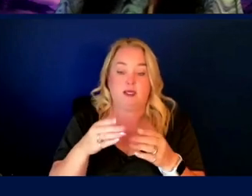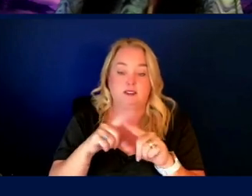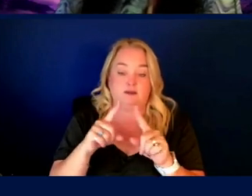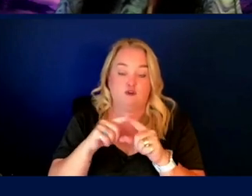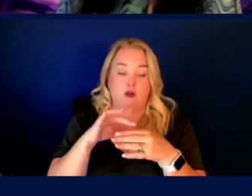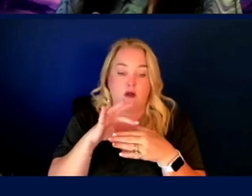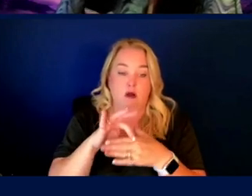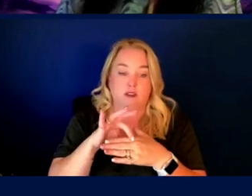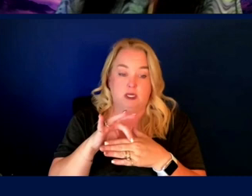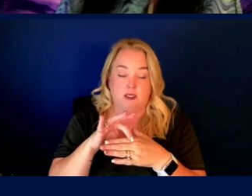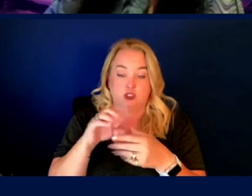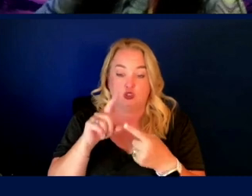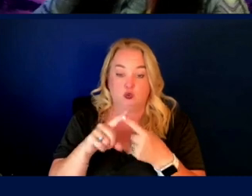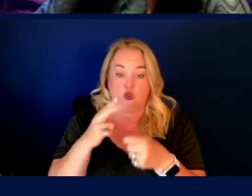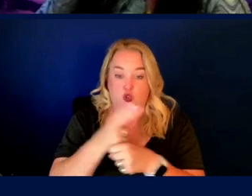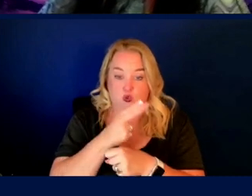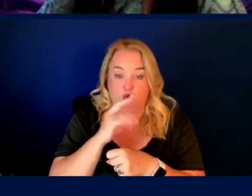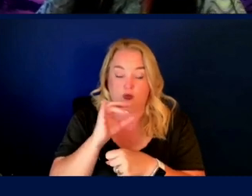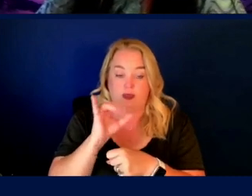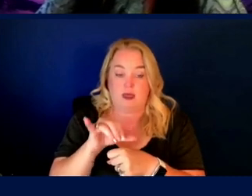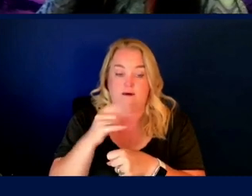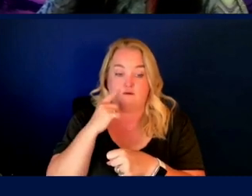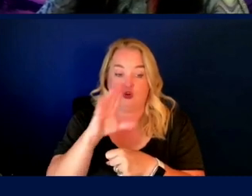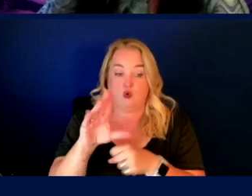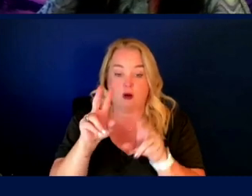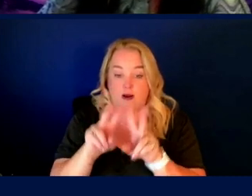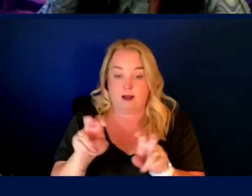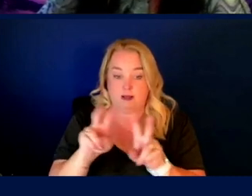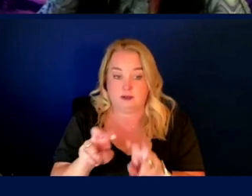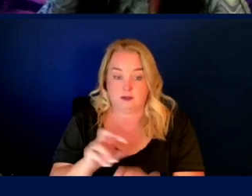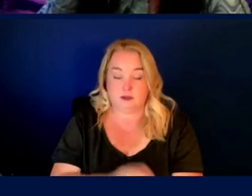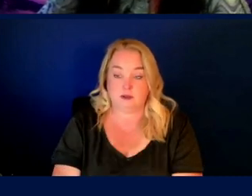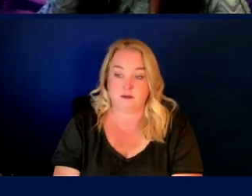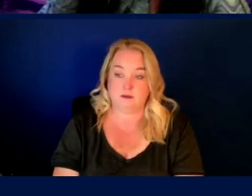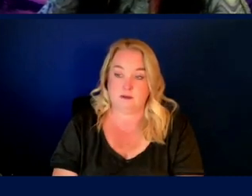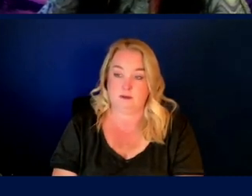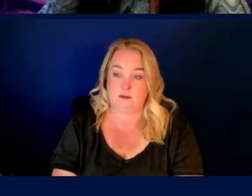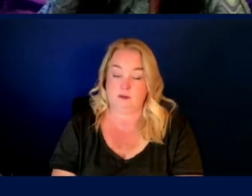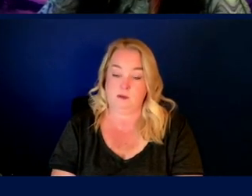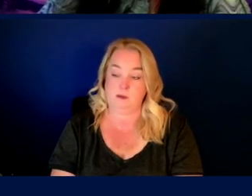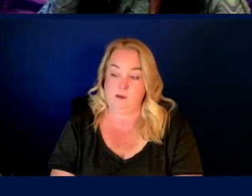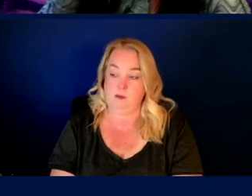and, uh, using that to aid your analysis, uh,